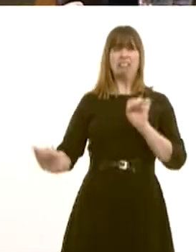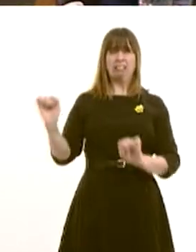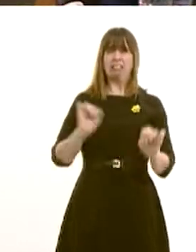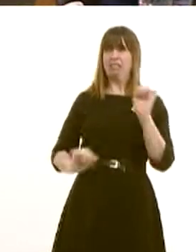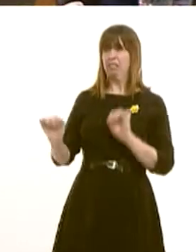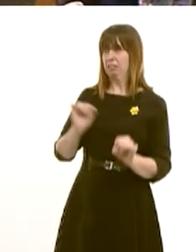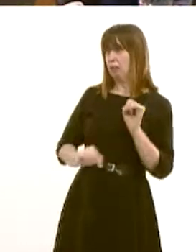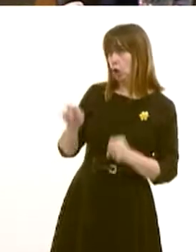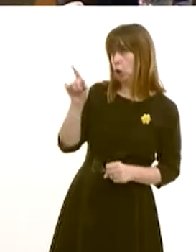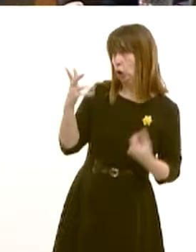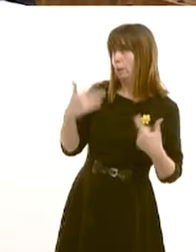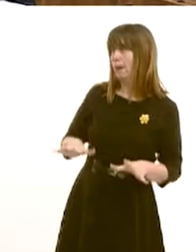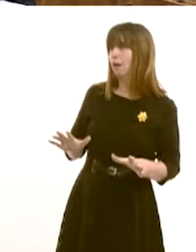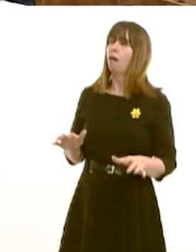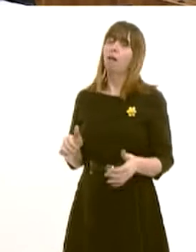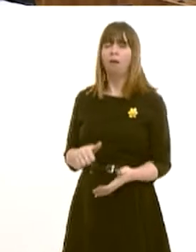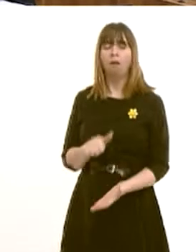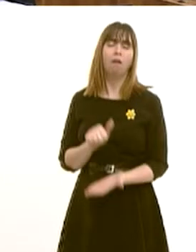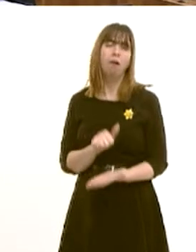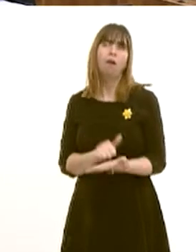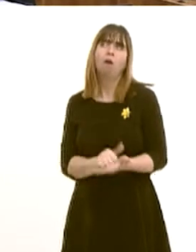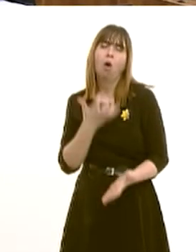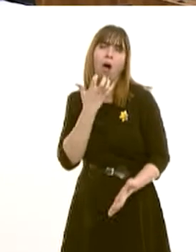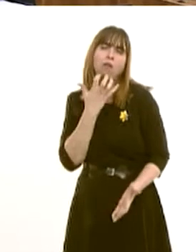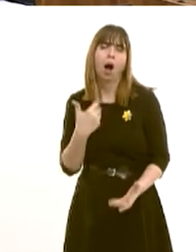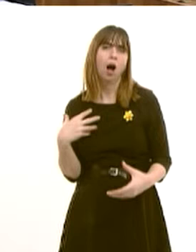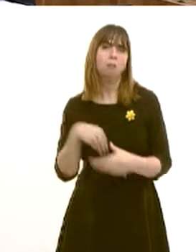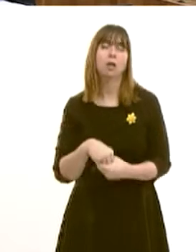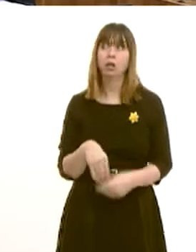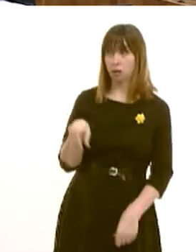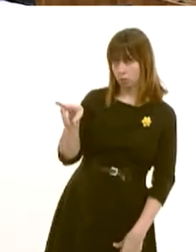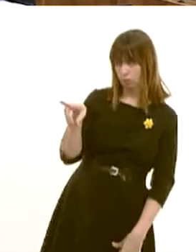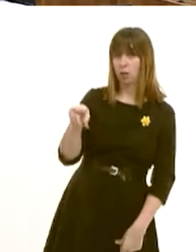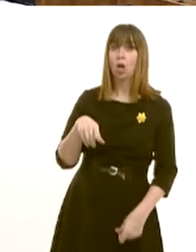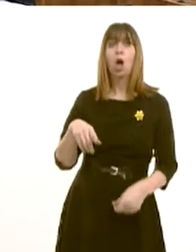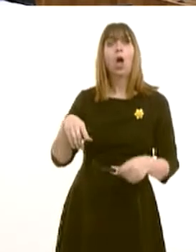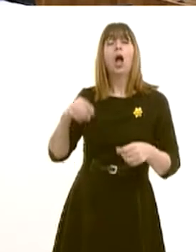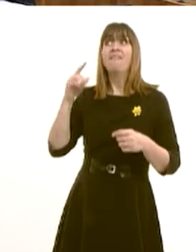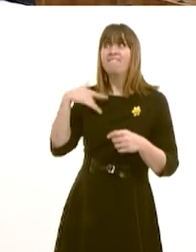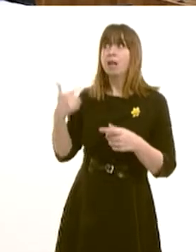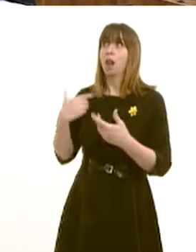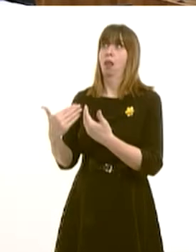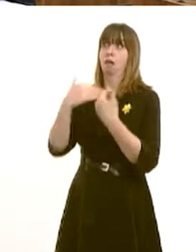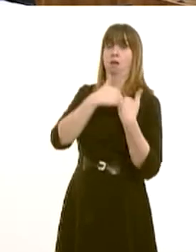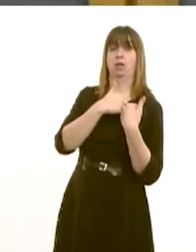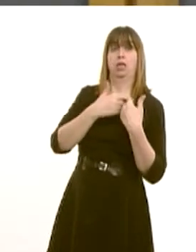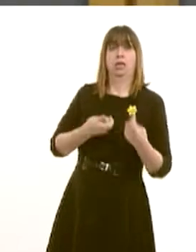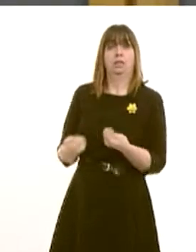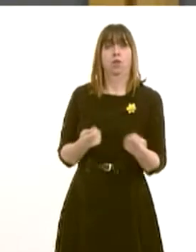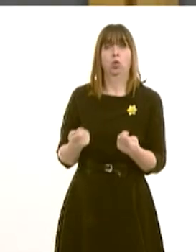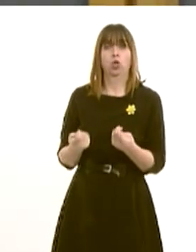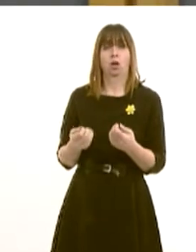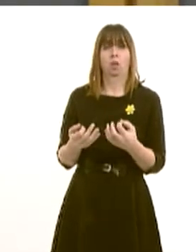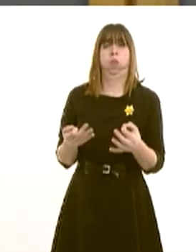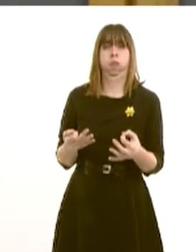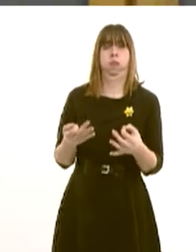First Minister. First Minister, Welsh devolution has been stalling because of splits in Labour, just